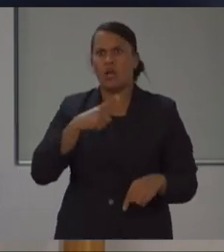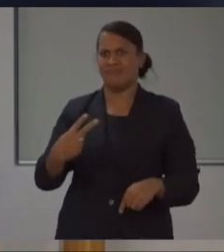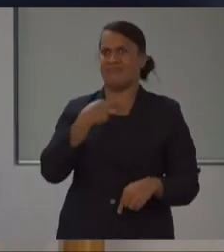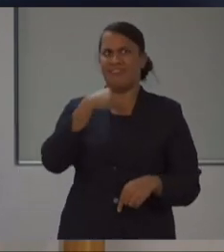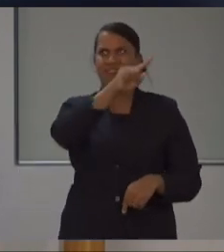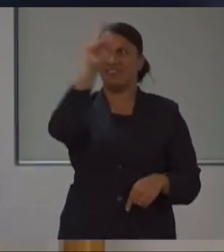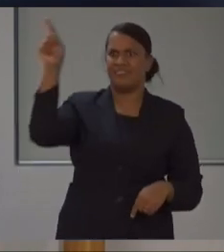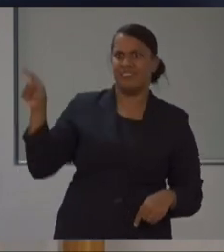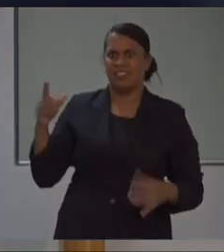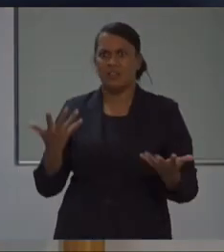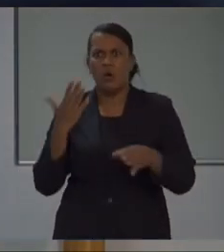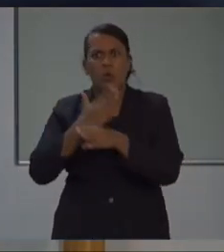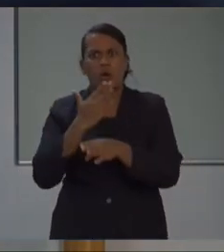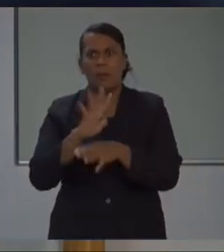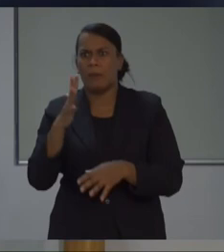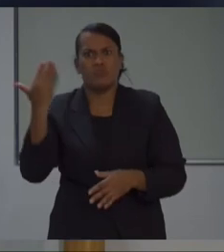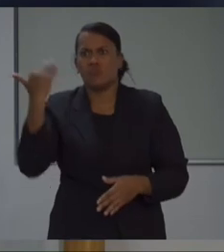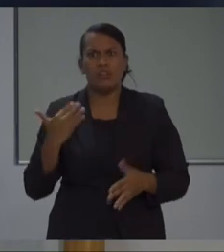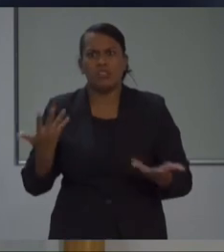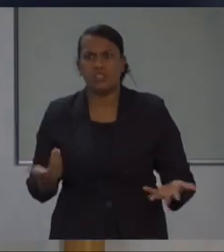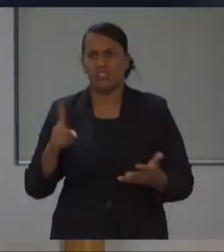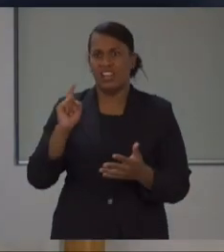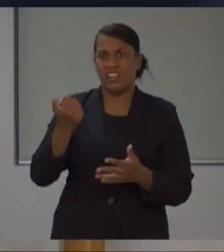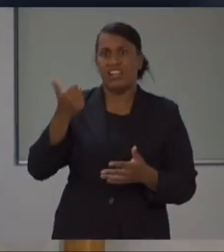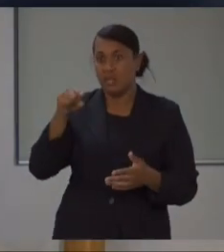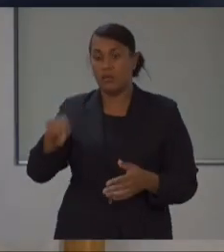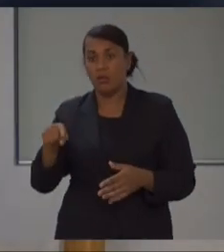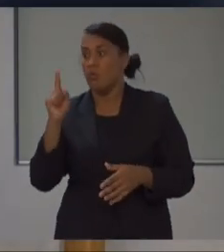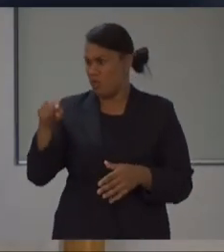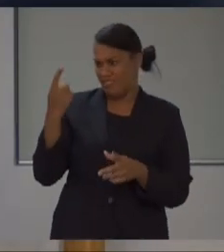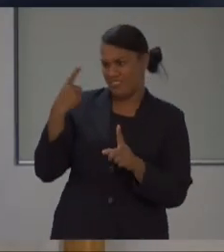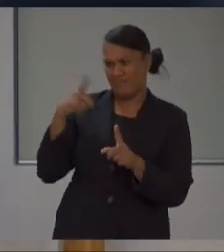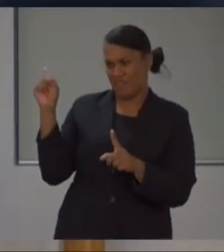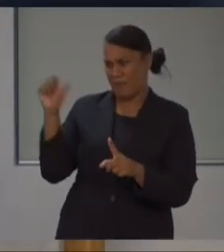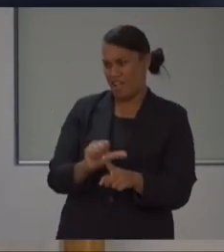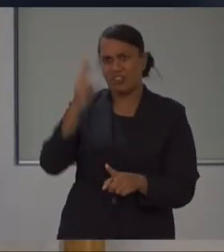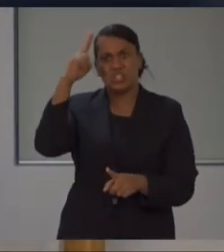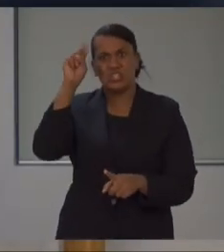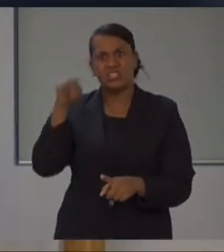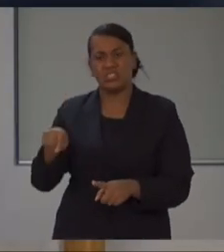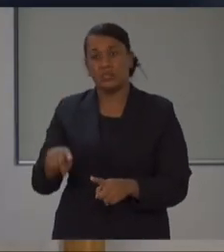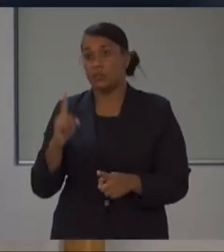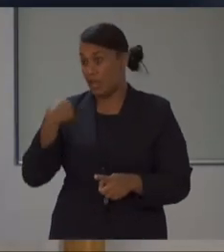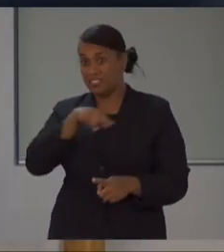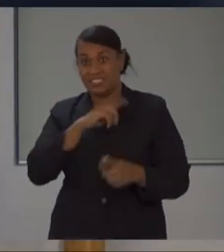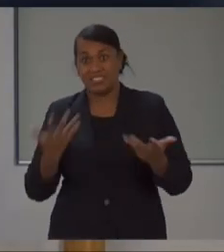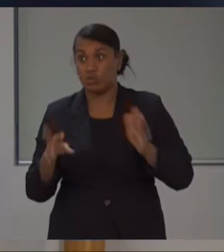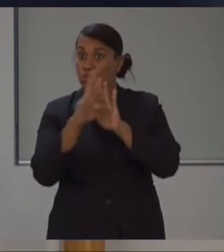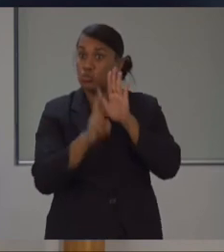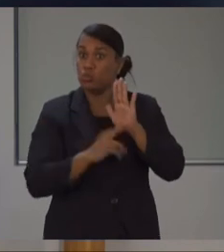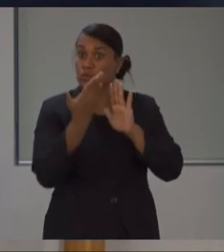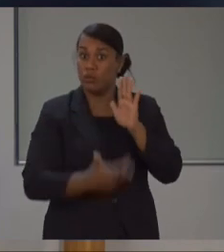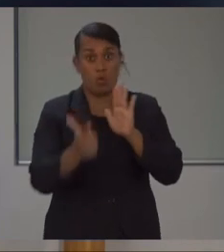where they are. So those are the Fijians coming back. What happens, though, is that these mechanisms that we have in place remain. It doesn't change.